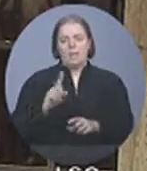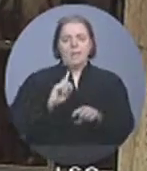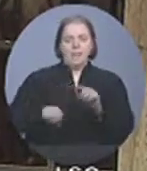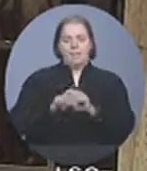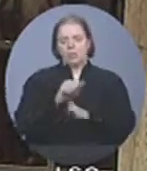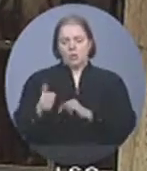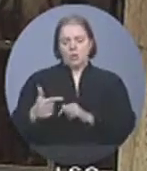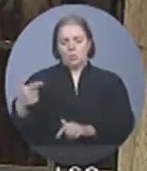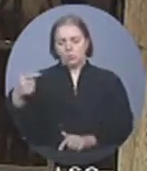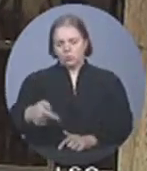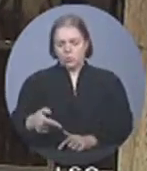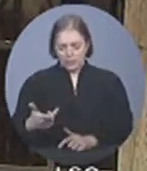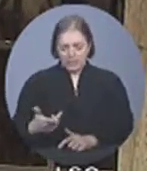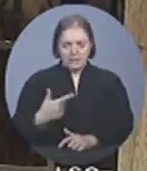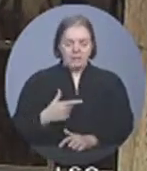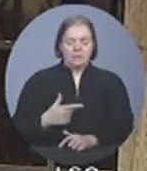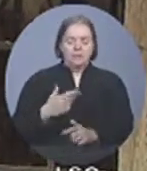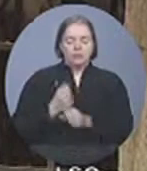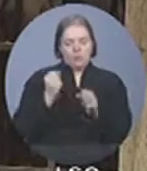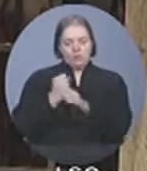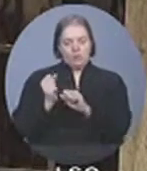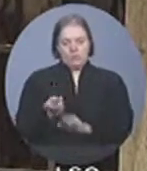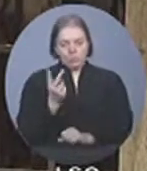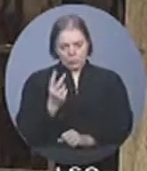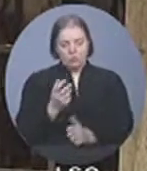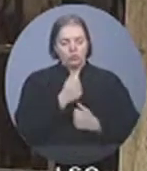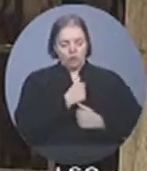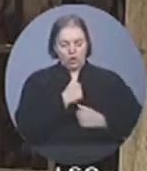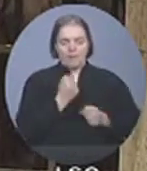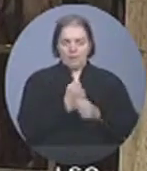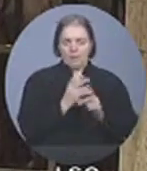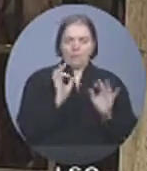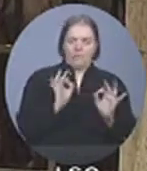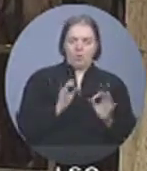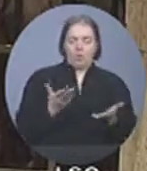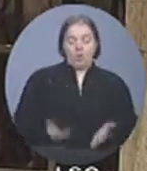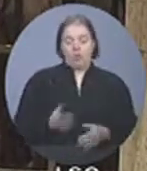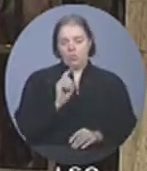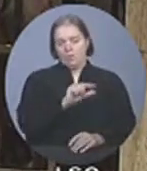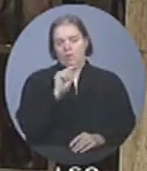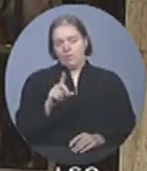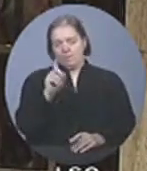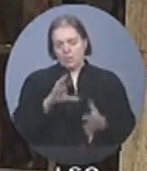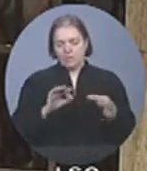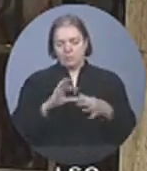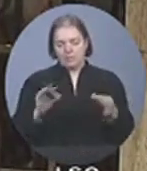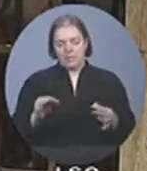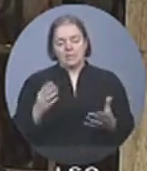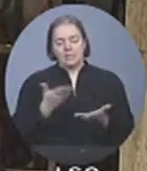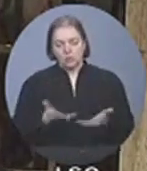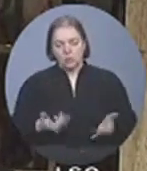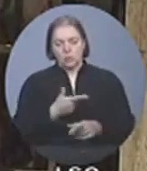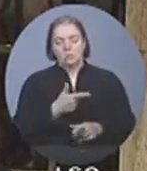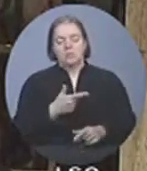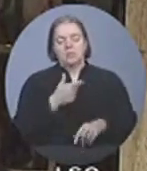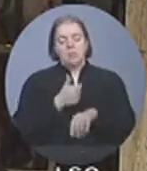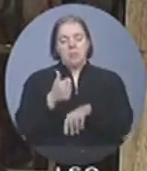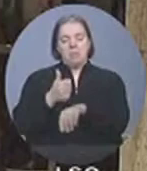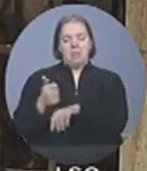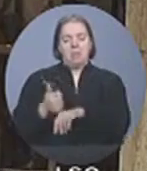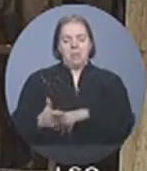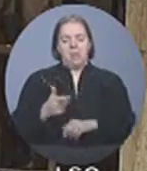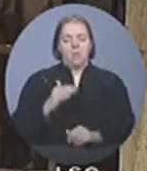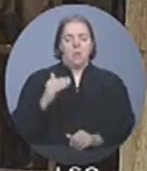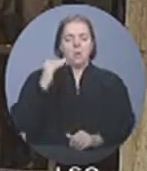Speaker, is some accountability by the Minister. The Minister of National Defence has blamed military leaders and similar diplomats for filtering information.